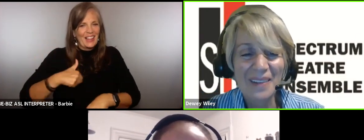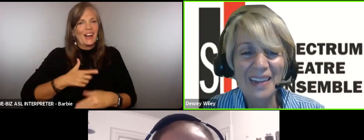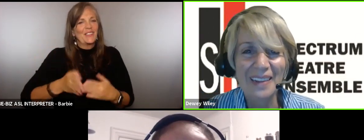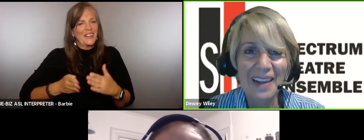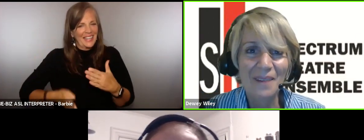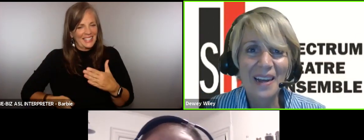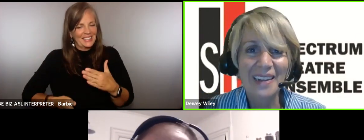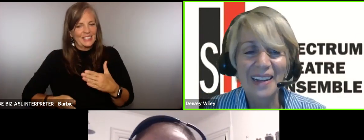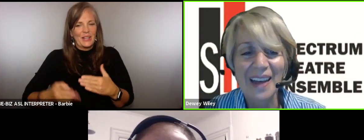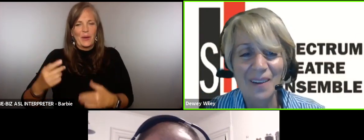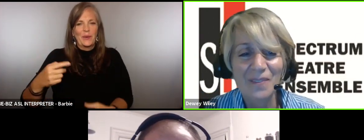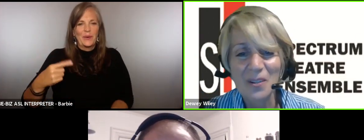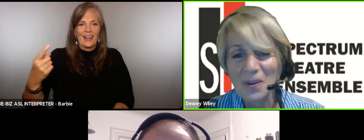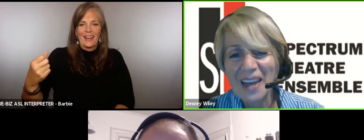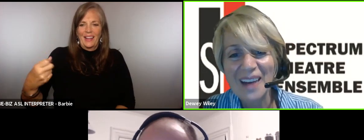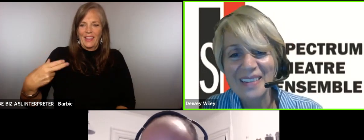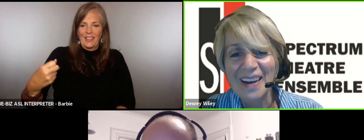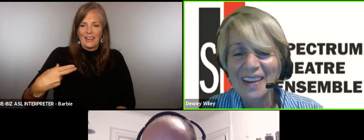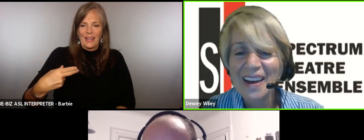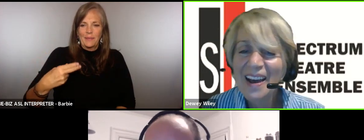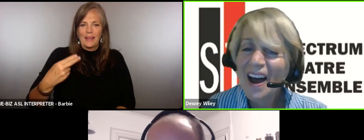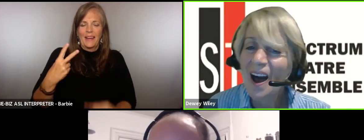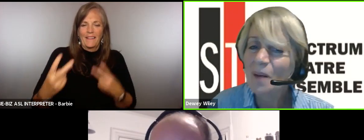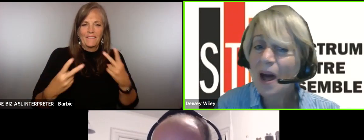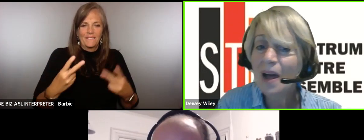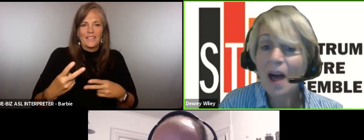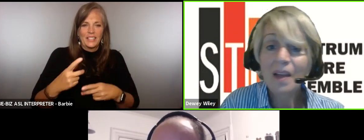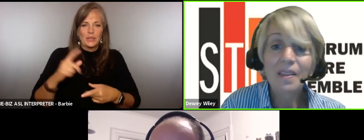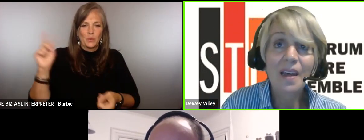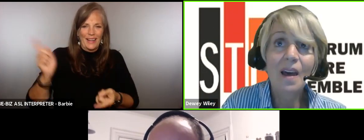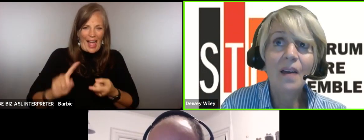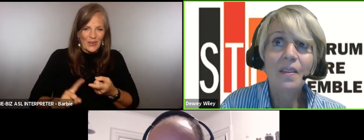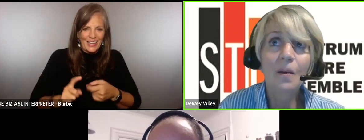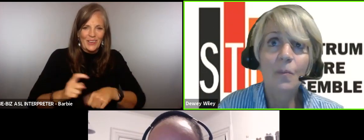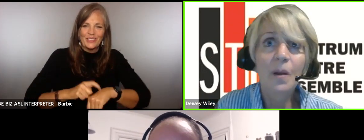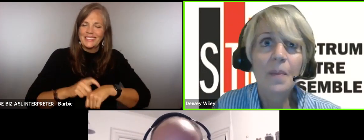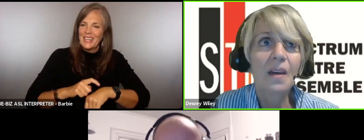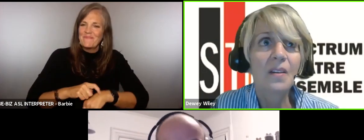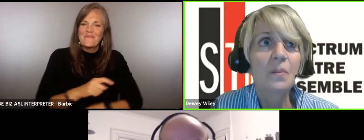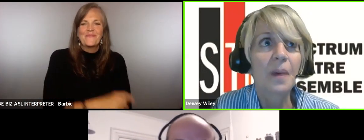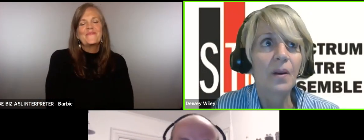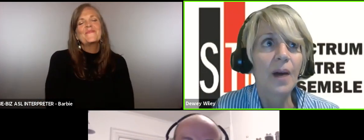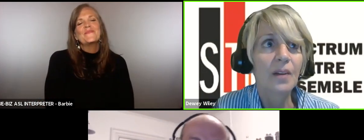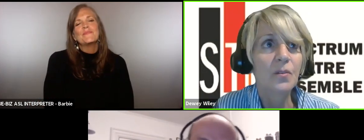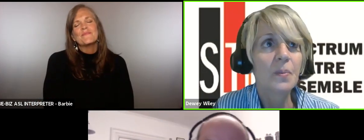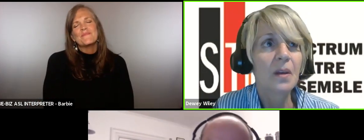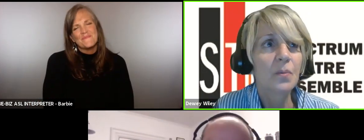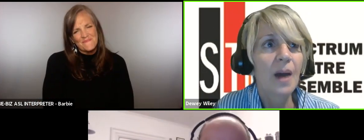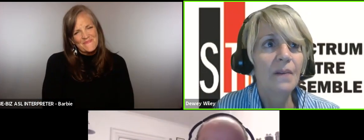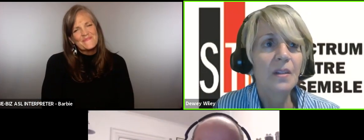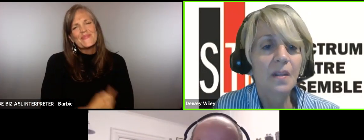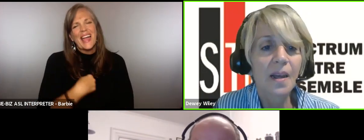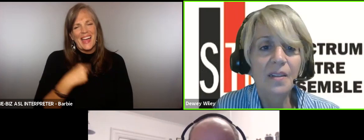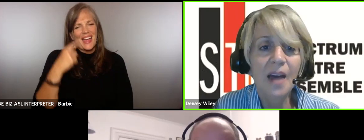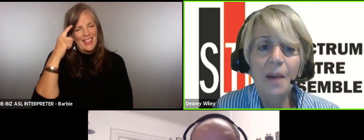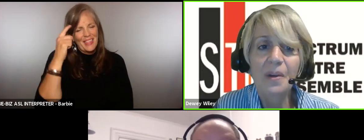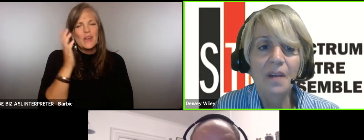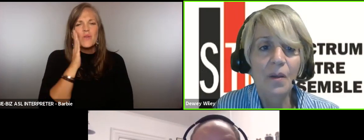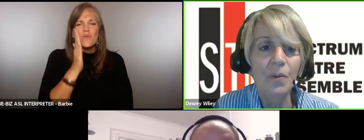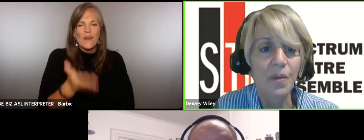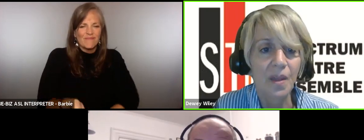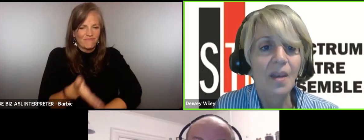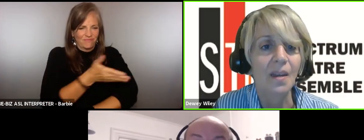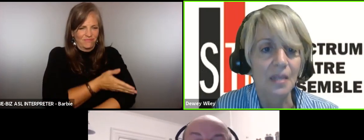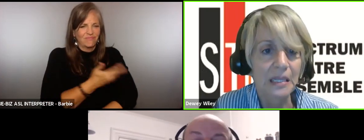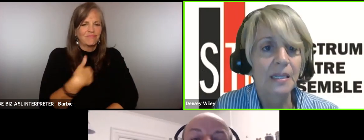I'm I'm getting I'm getting a visual countdown um I I think I think it will make us better actors because we're having to like tap